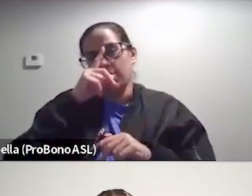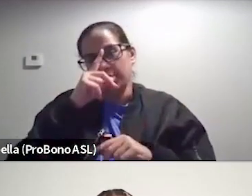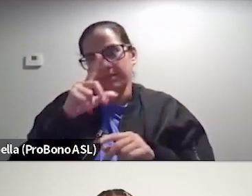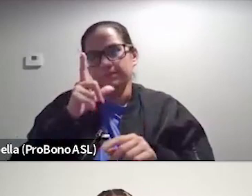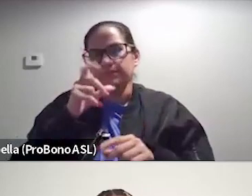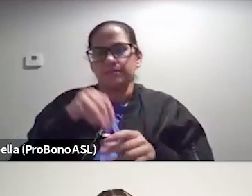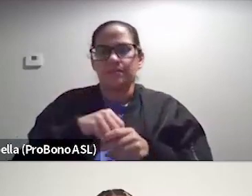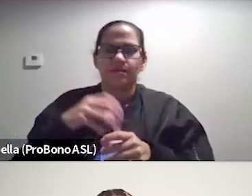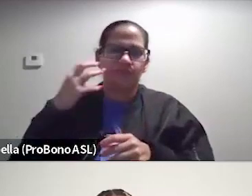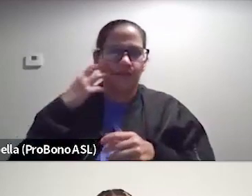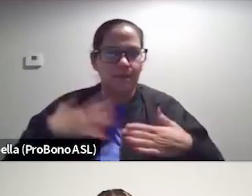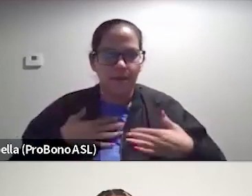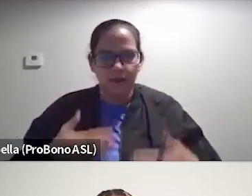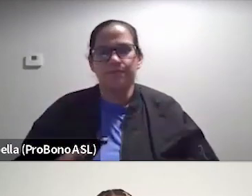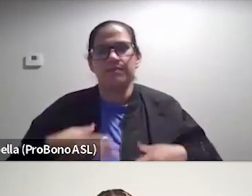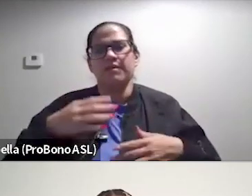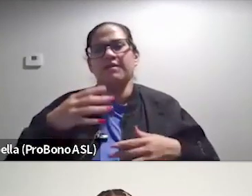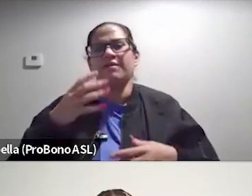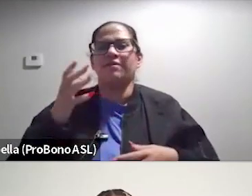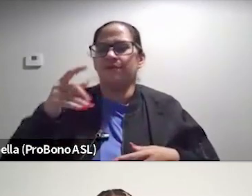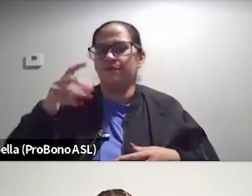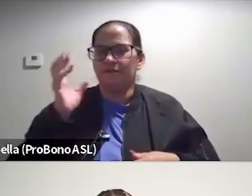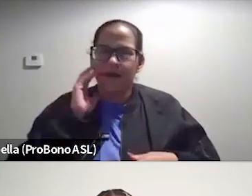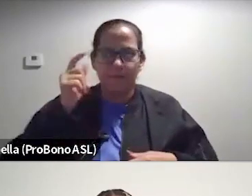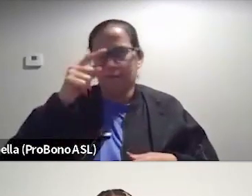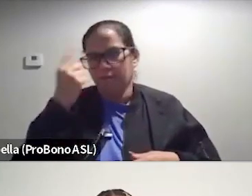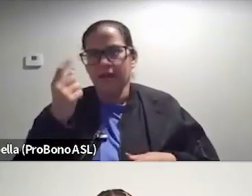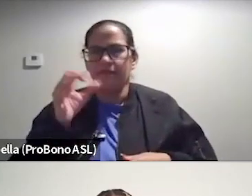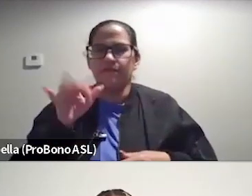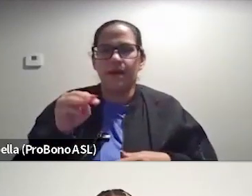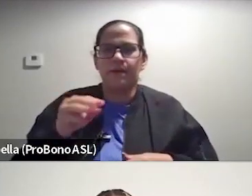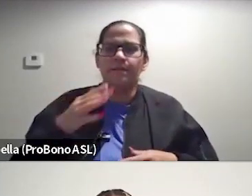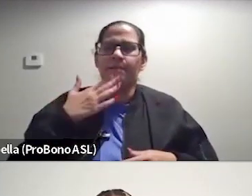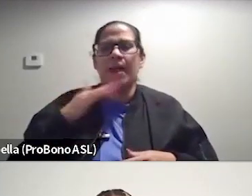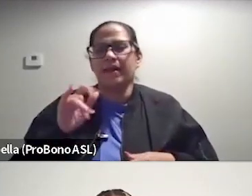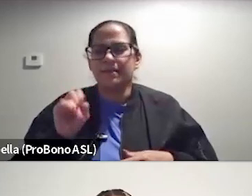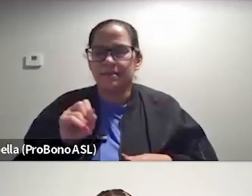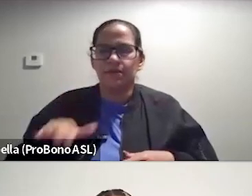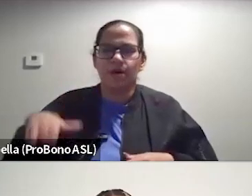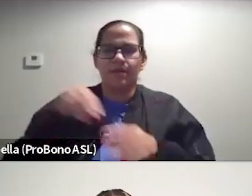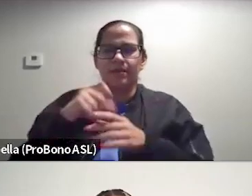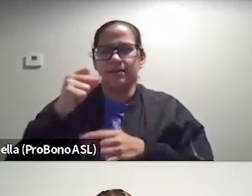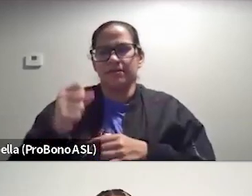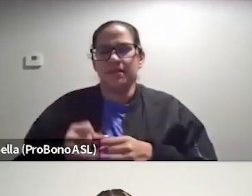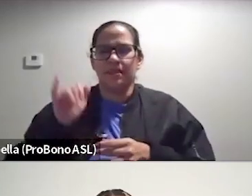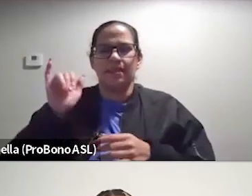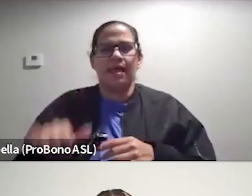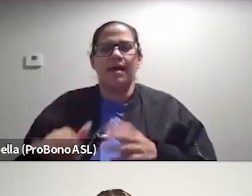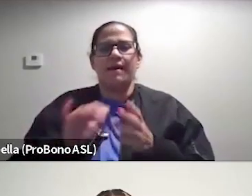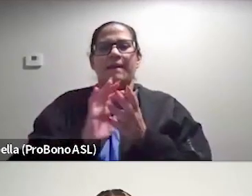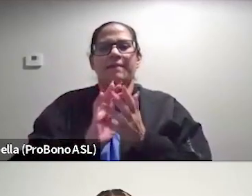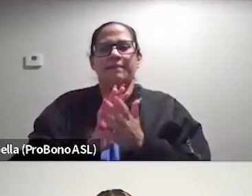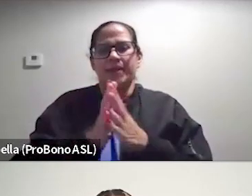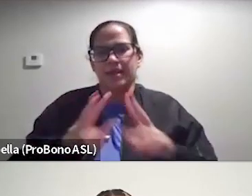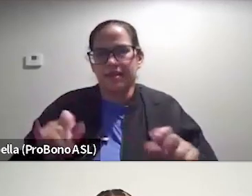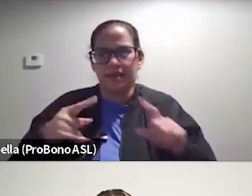fat bodies and flat, fat black femme bodies and growing up in the South, that piece, which kind of intersects a